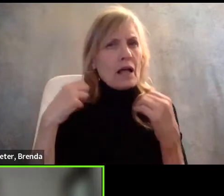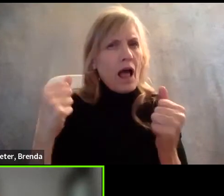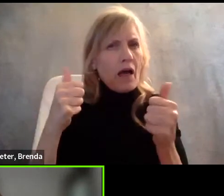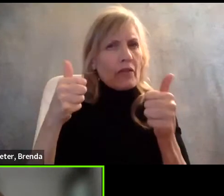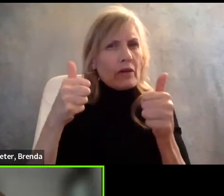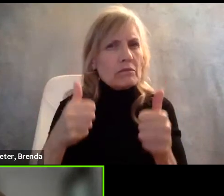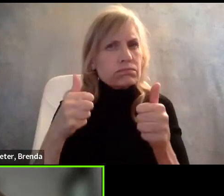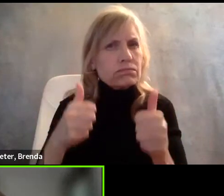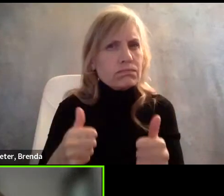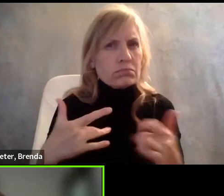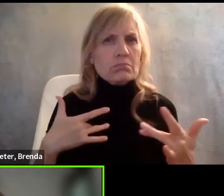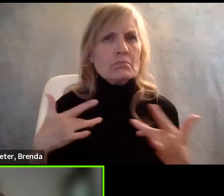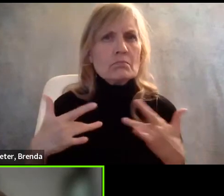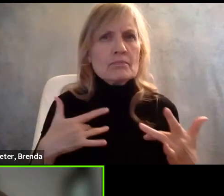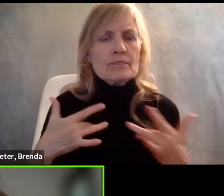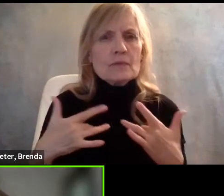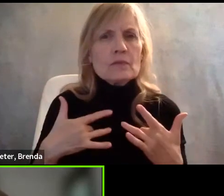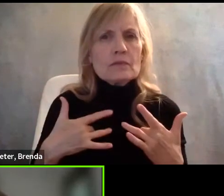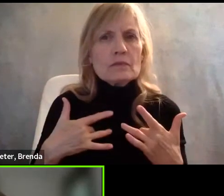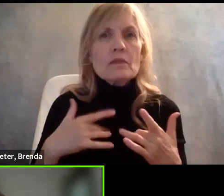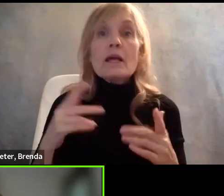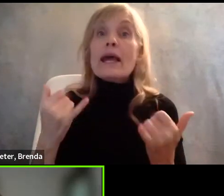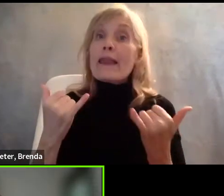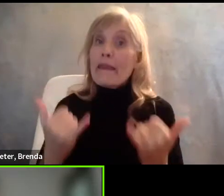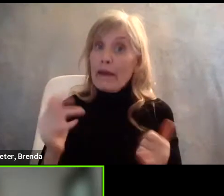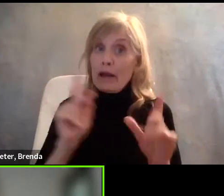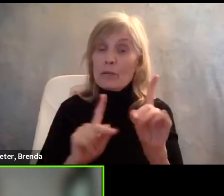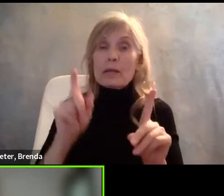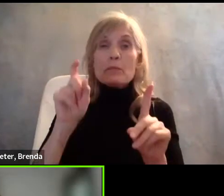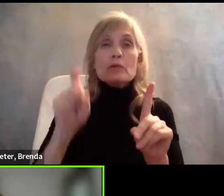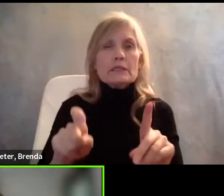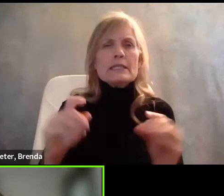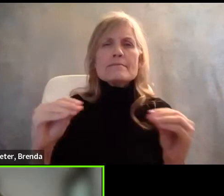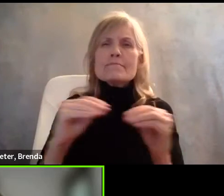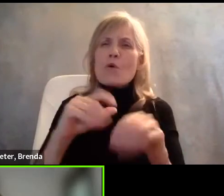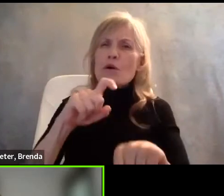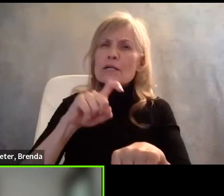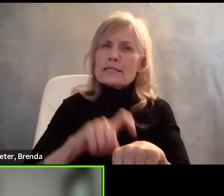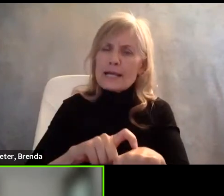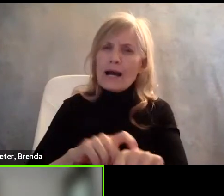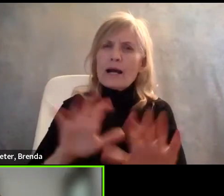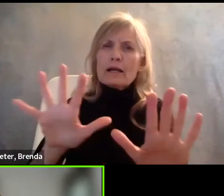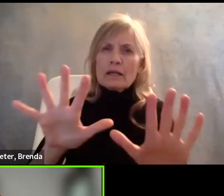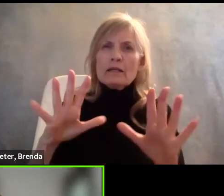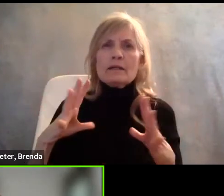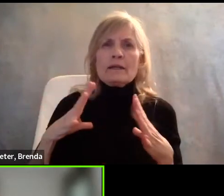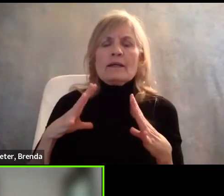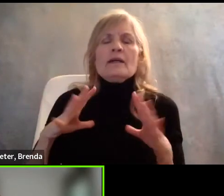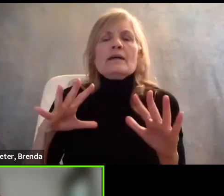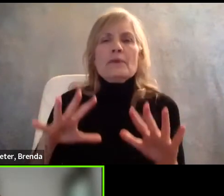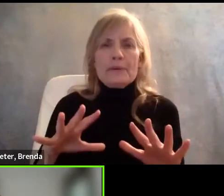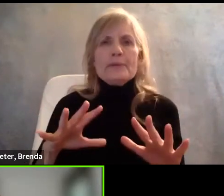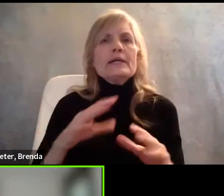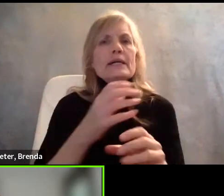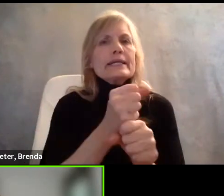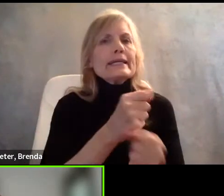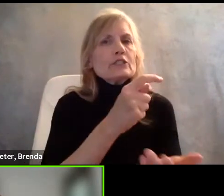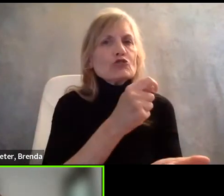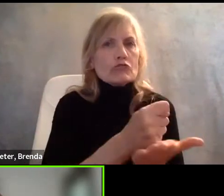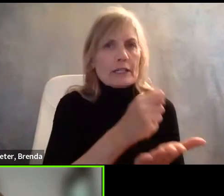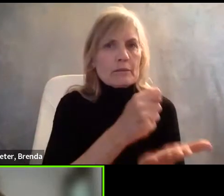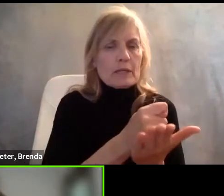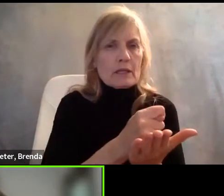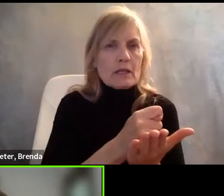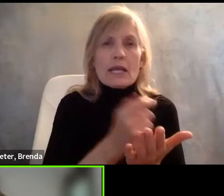mental health. And so people are needing to take time off to address those concerns, to get treatment. And treatment for mental health